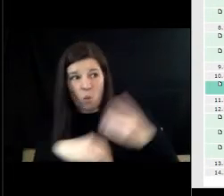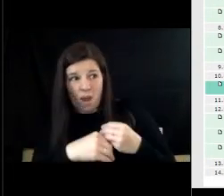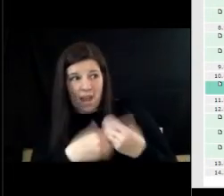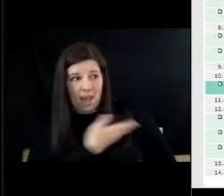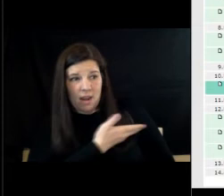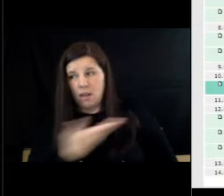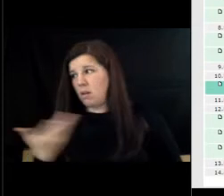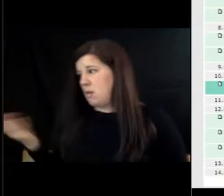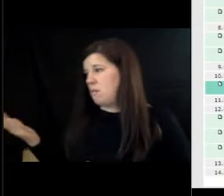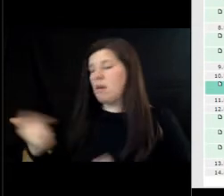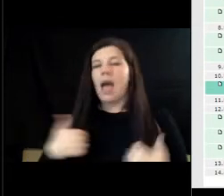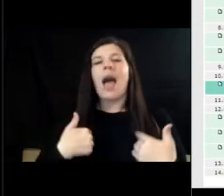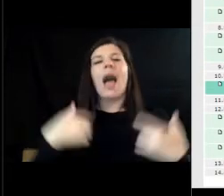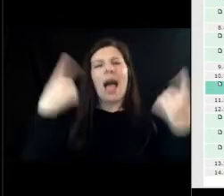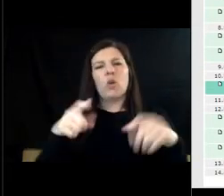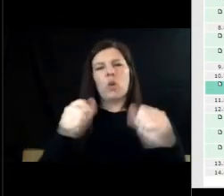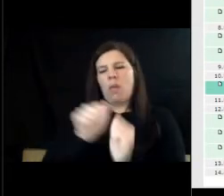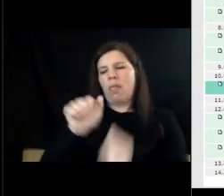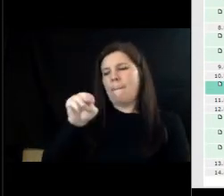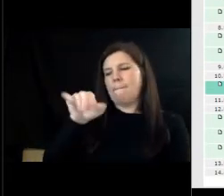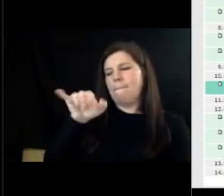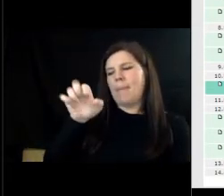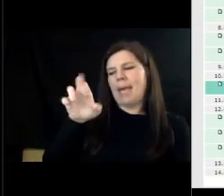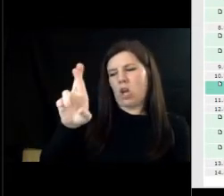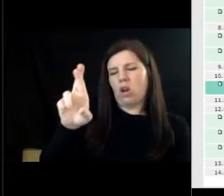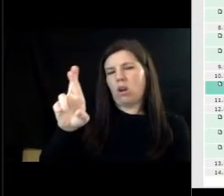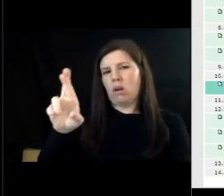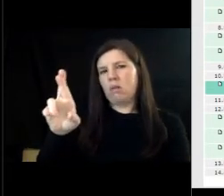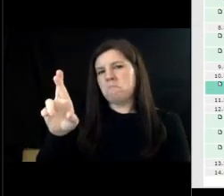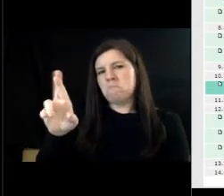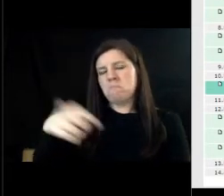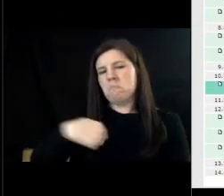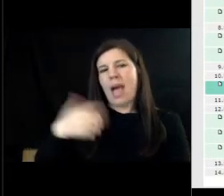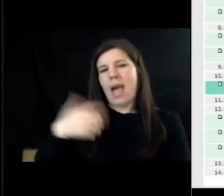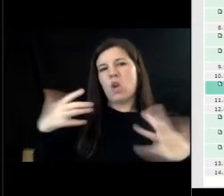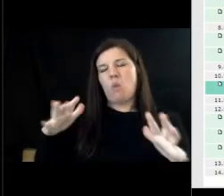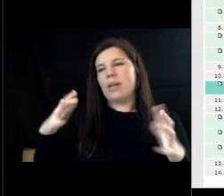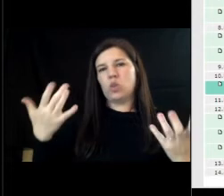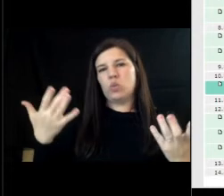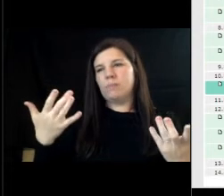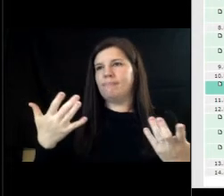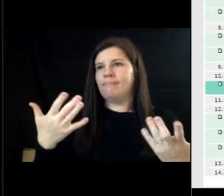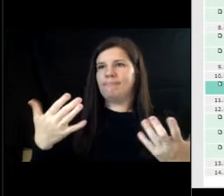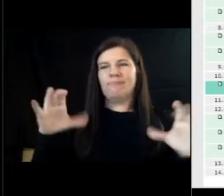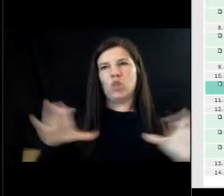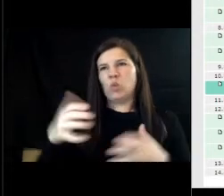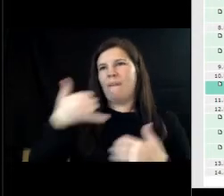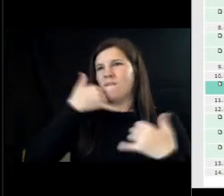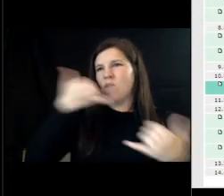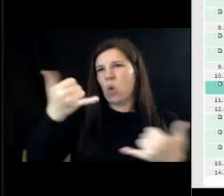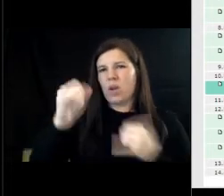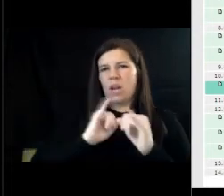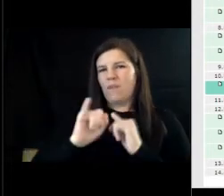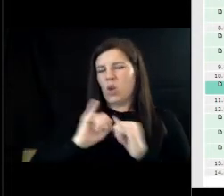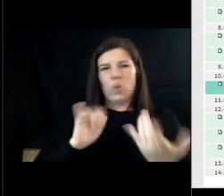i agree with mayor here um i don't i don't i don't to conduct phone interviews that's you know